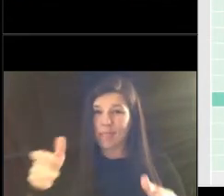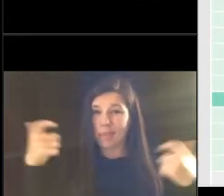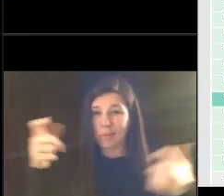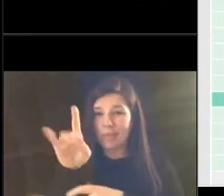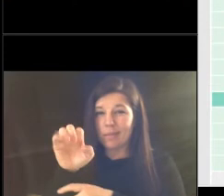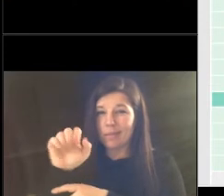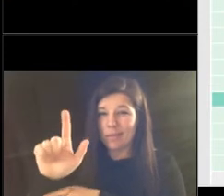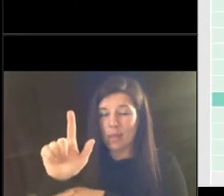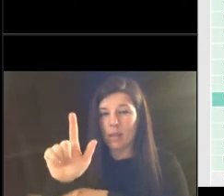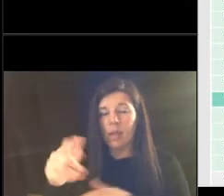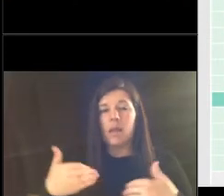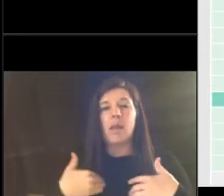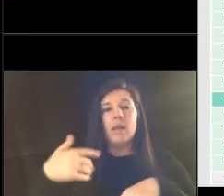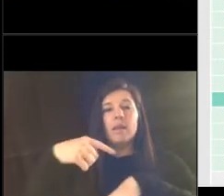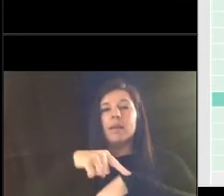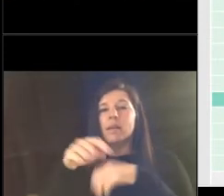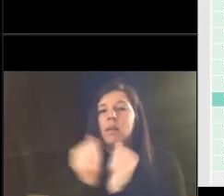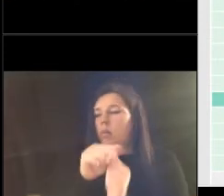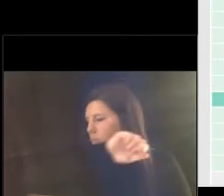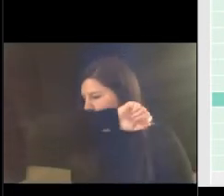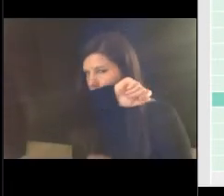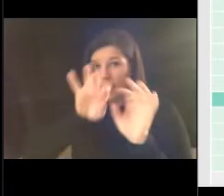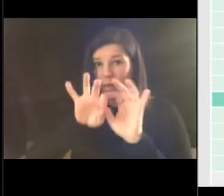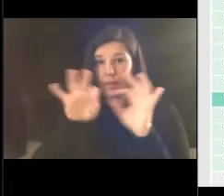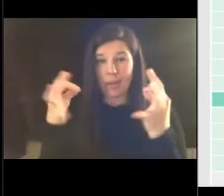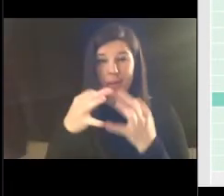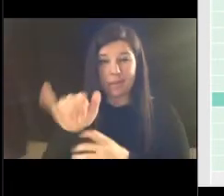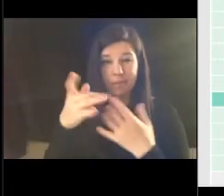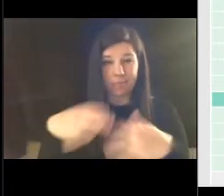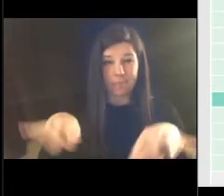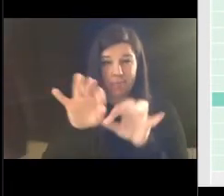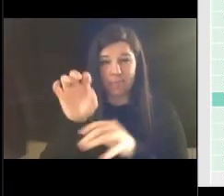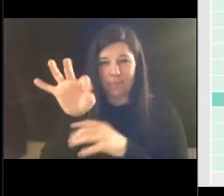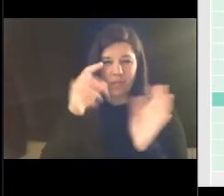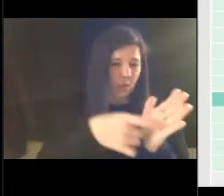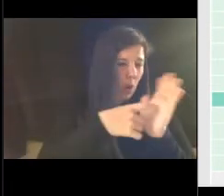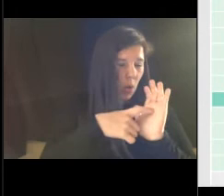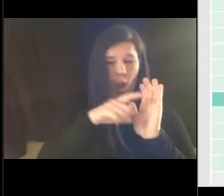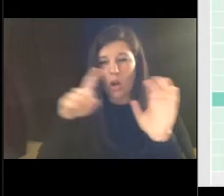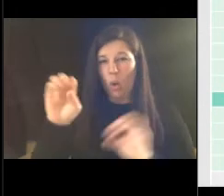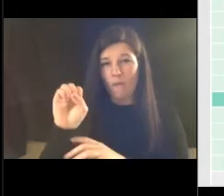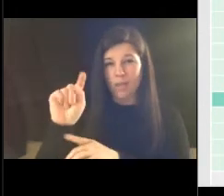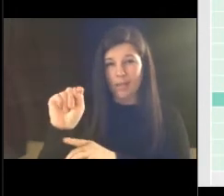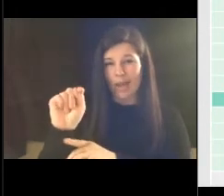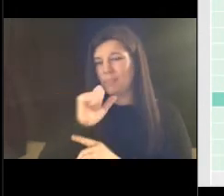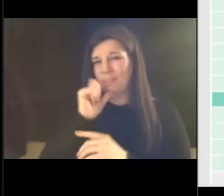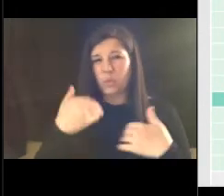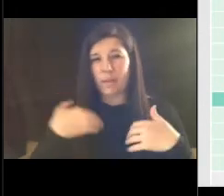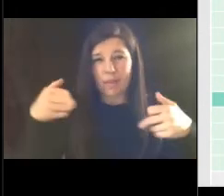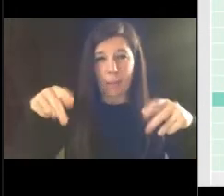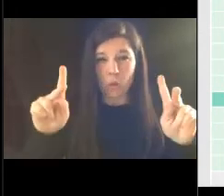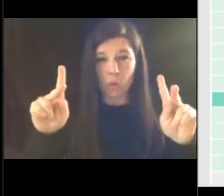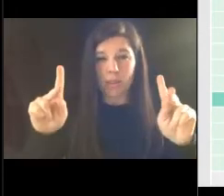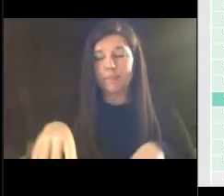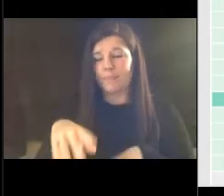is is really important when they get mandatory or held over those types of things they don't get that opportunity in this situation we probably will